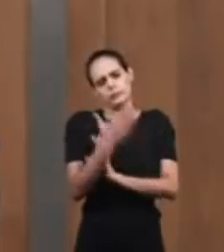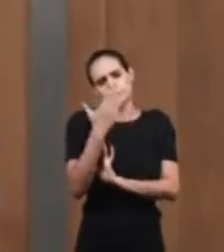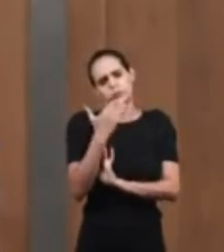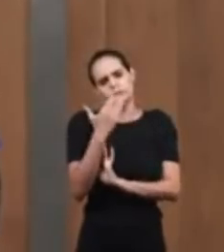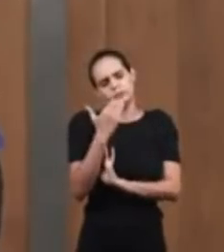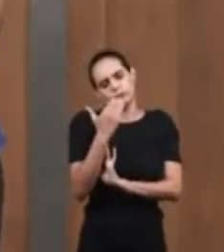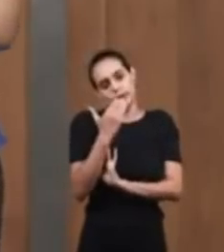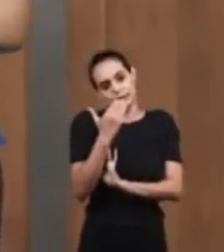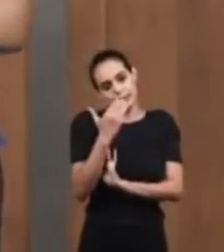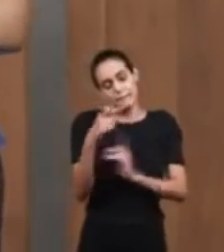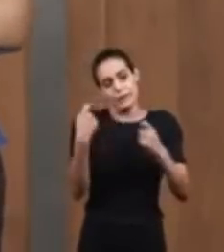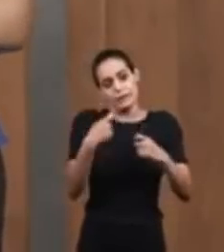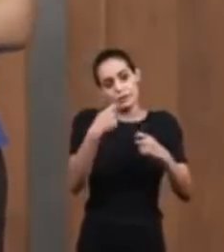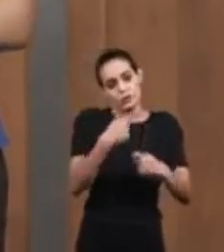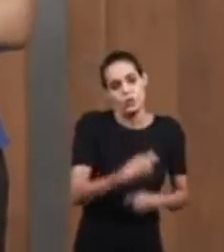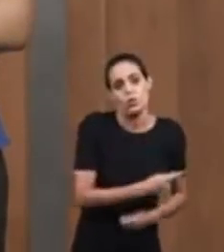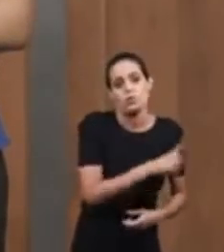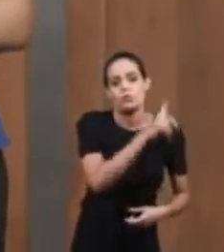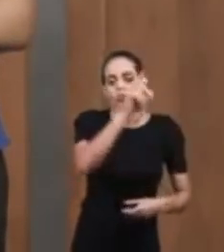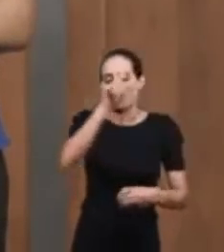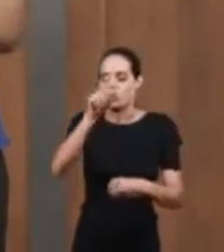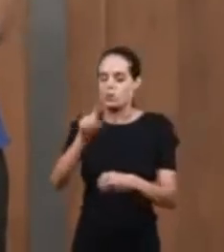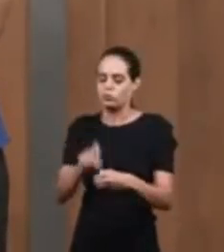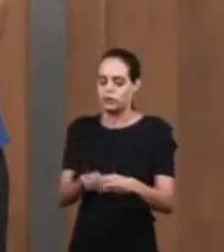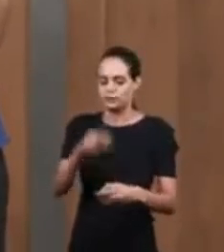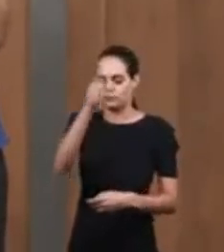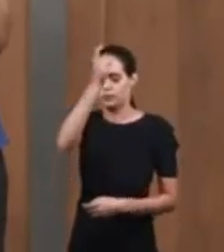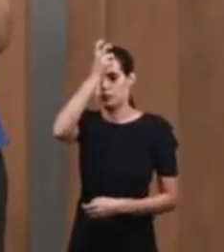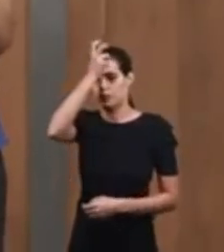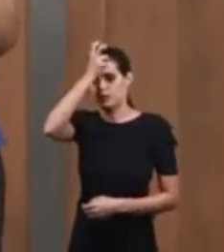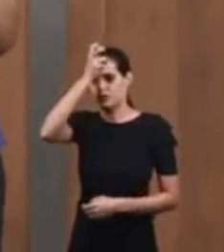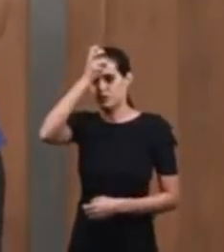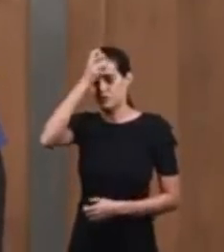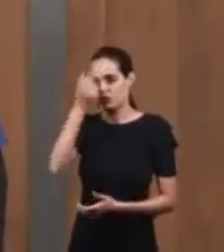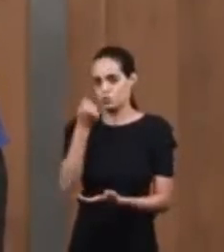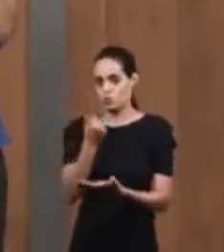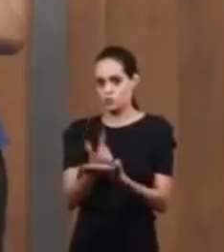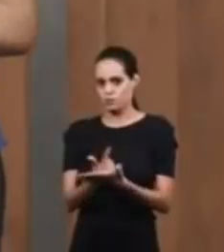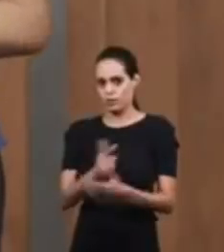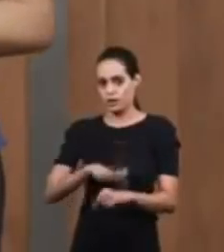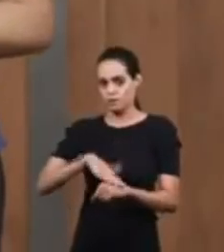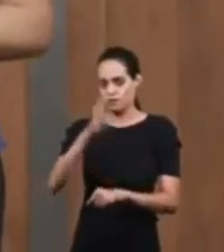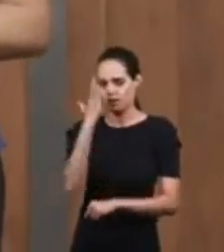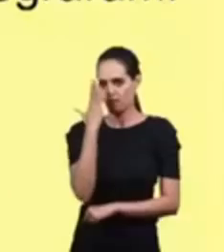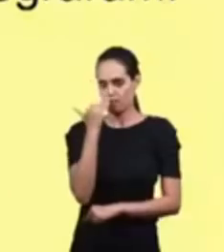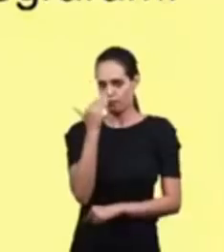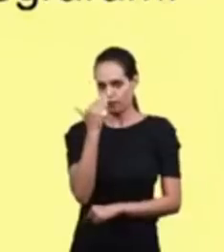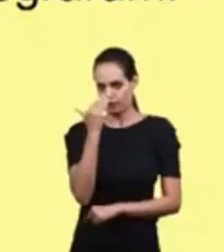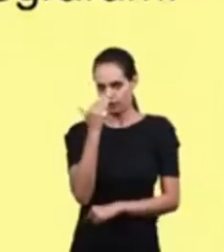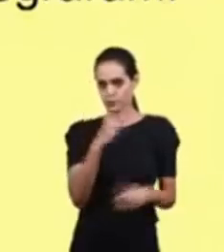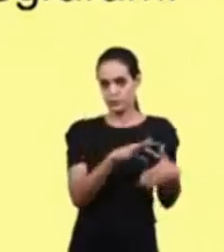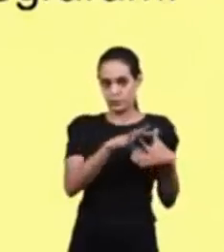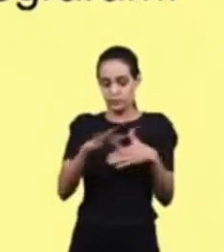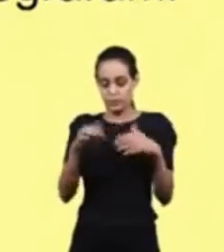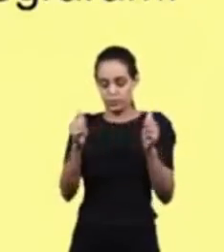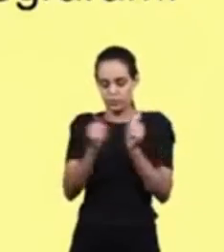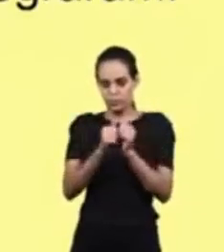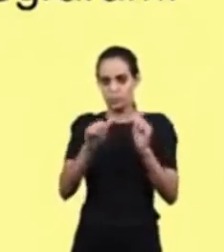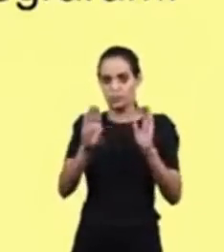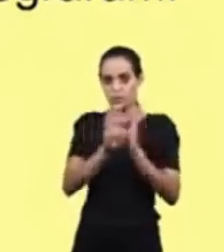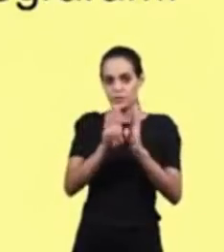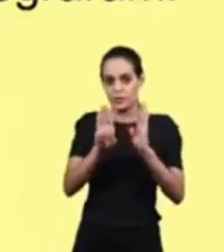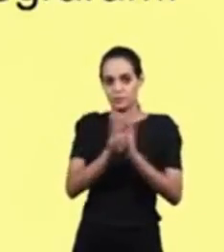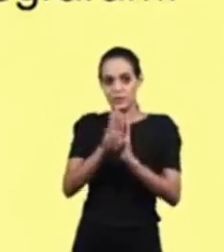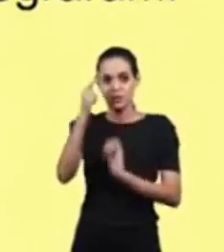had to go back to Egypt To buy more And at that moment They brought Benjamin Along with them When